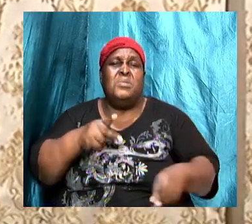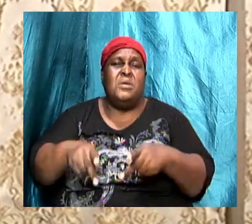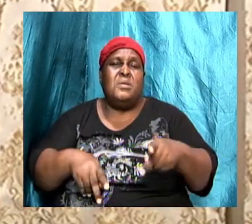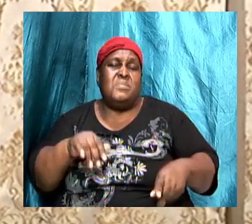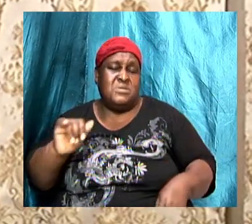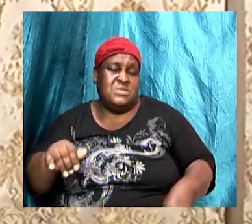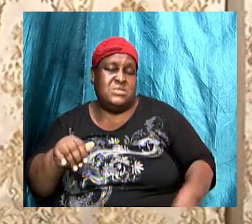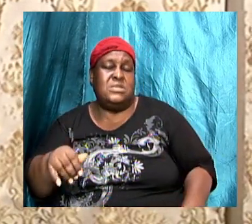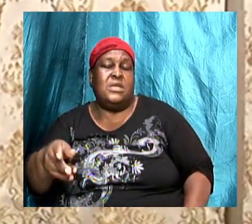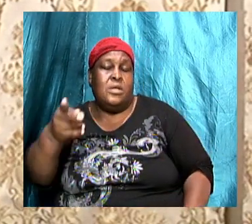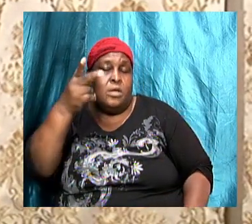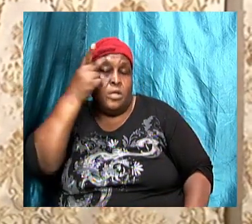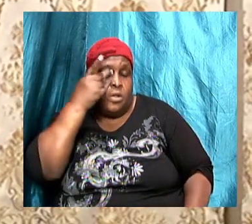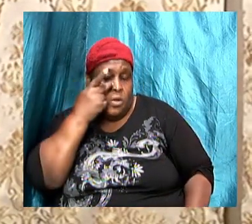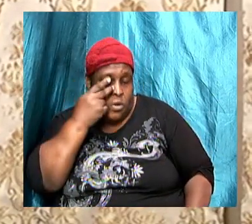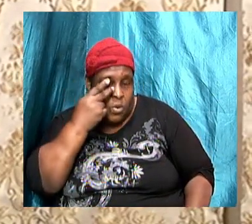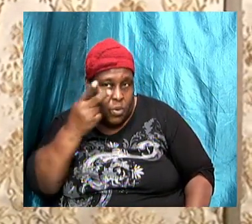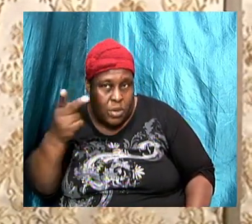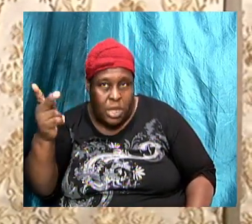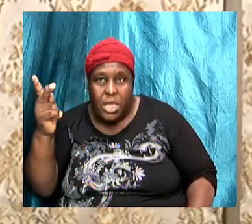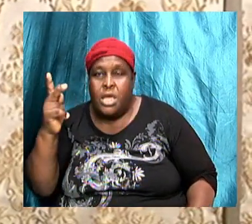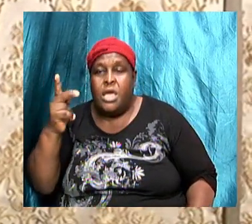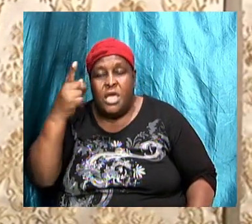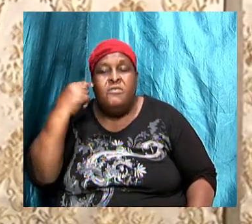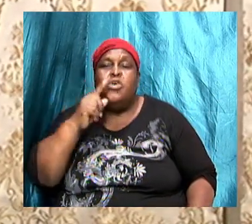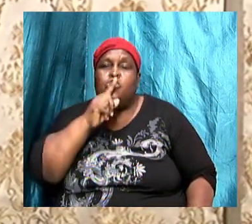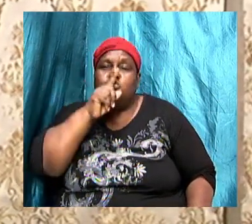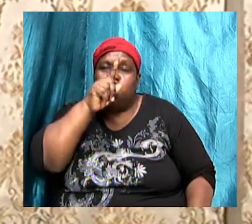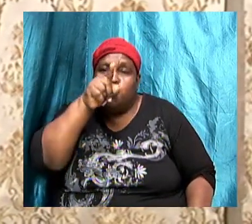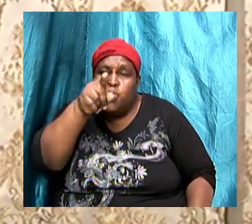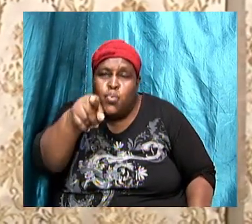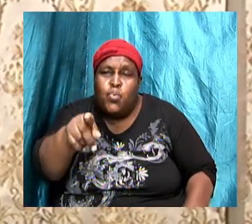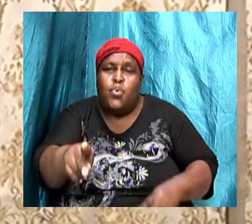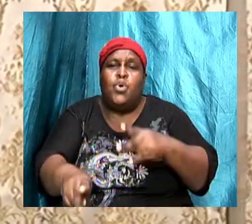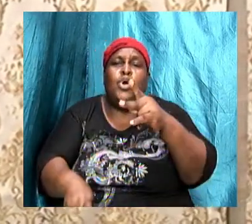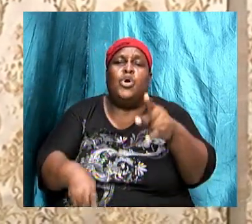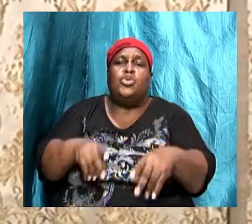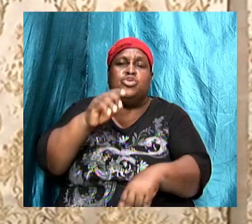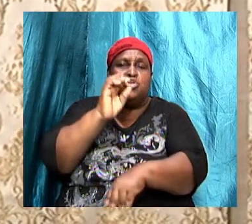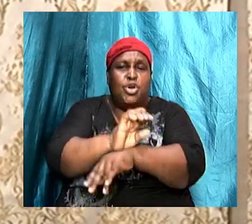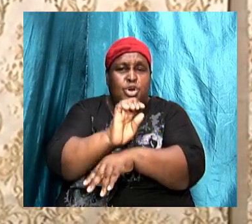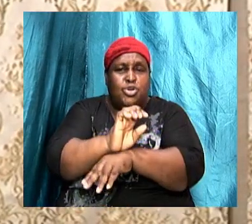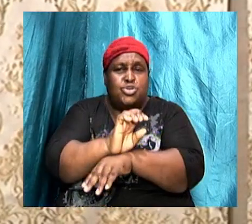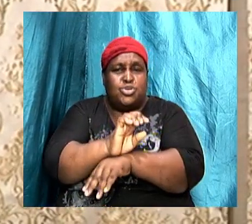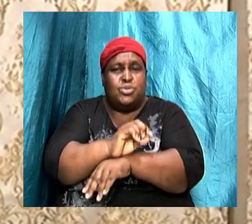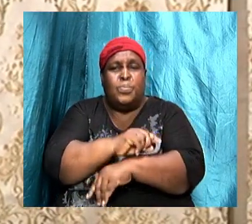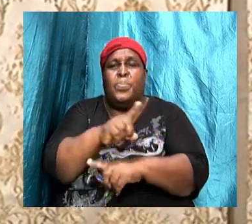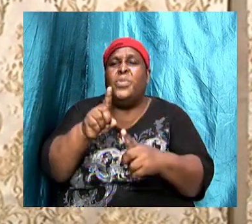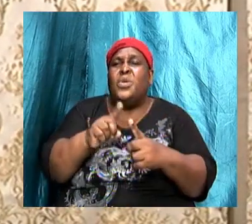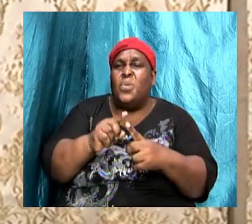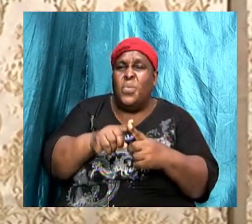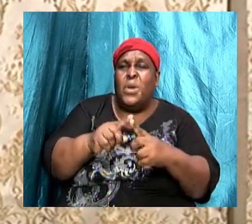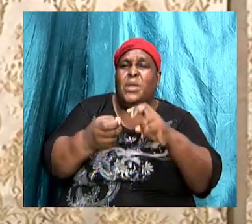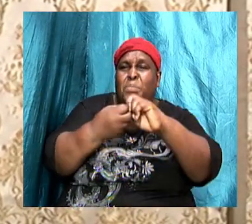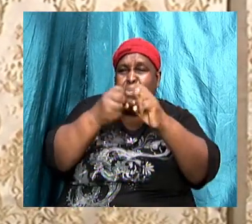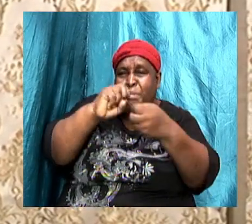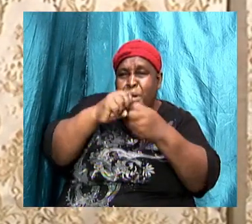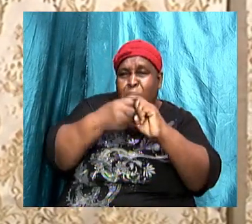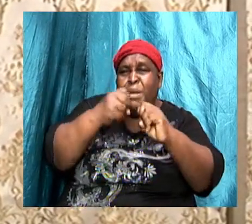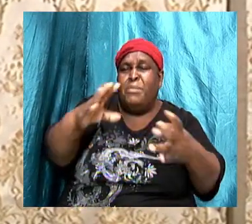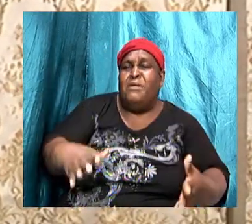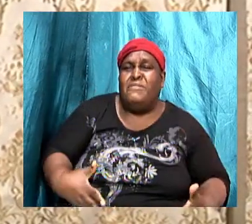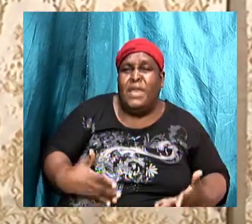for genuine people of God, a genuine, a genuine church because when the trials of life